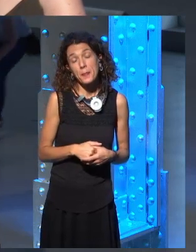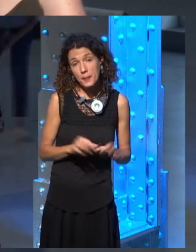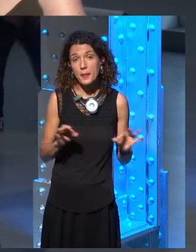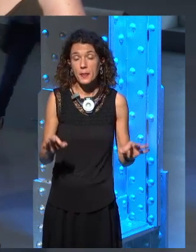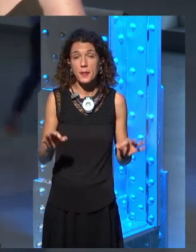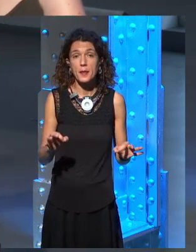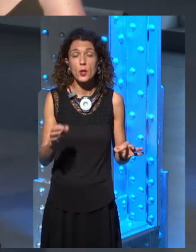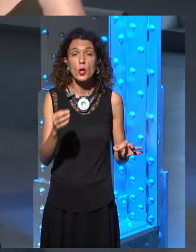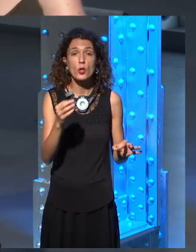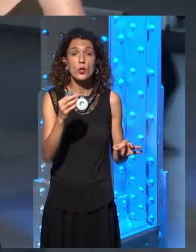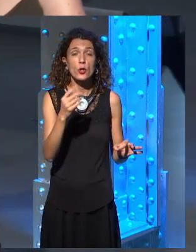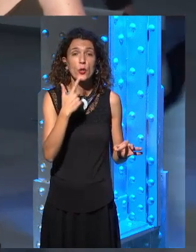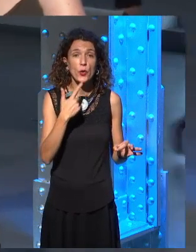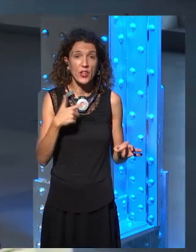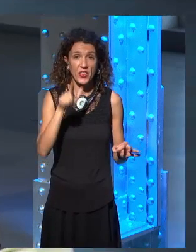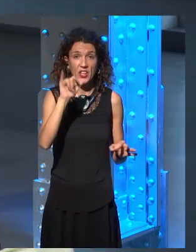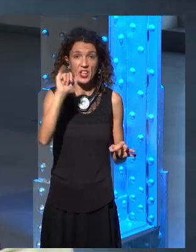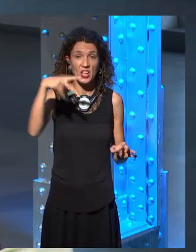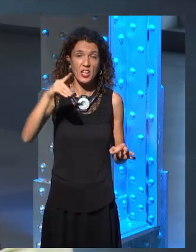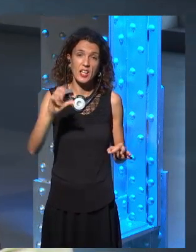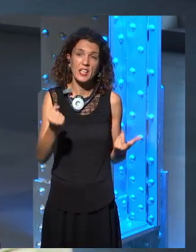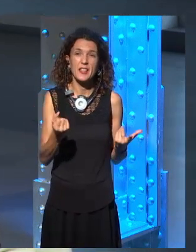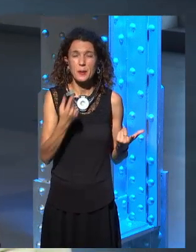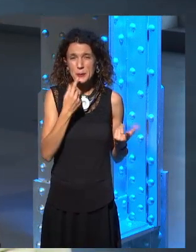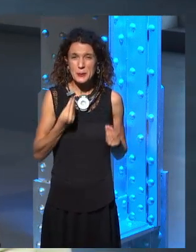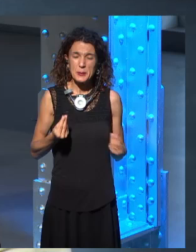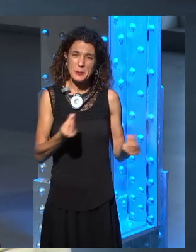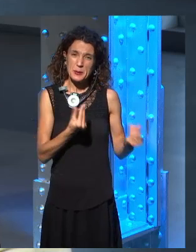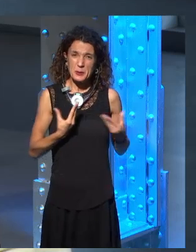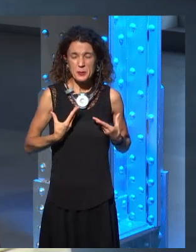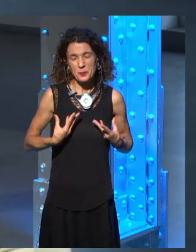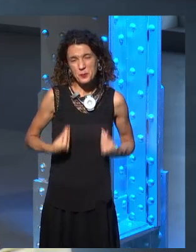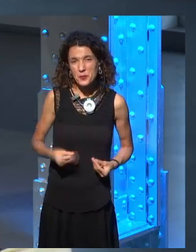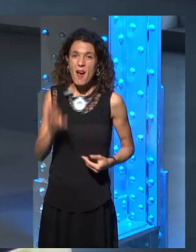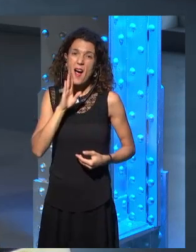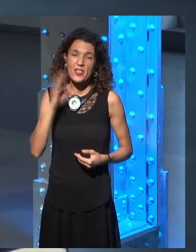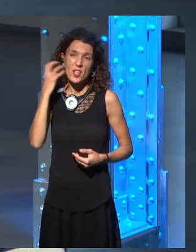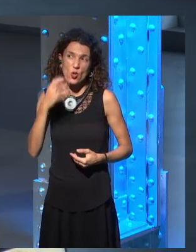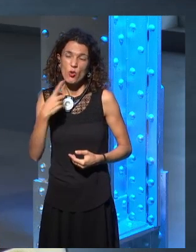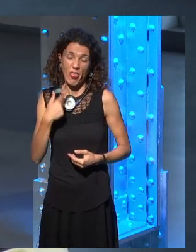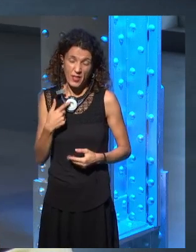and George has said, it'll be bittersweet. The end will be bittersweet, there will be good, there will be bad, and